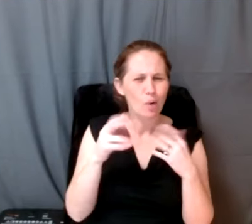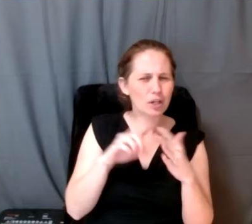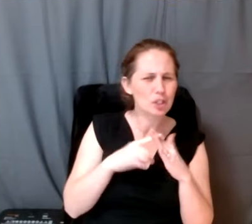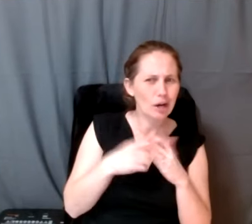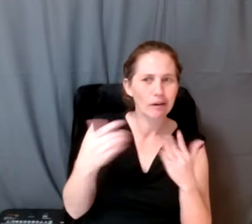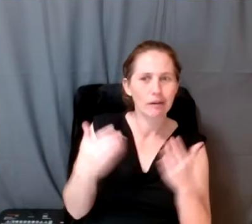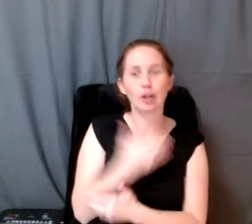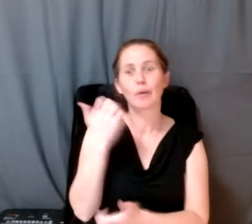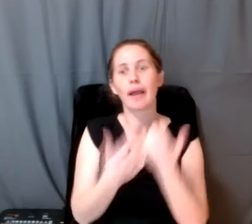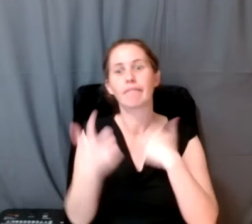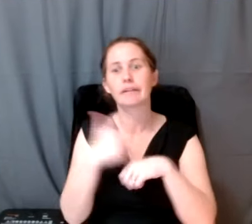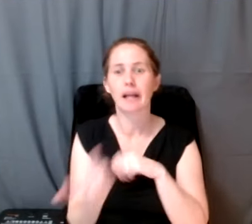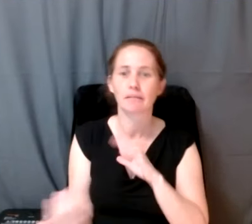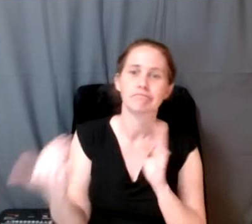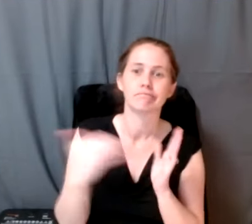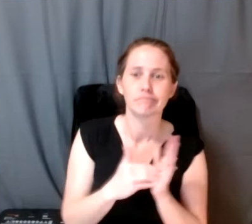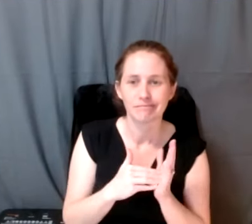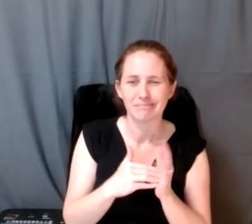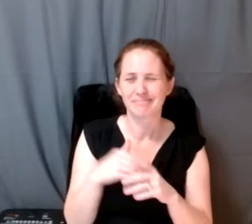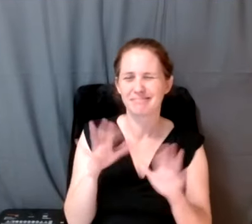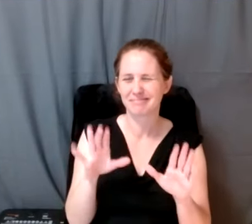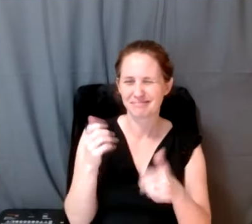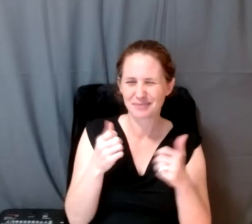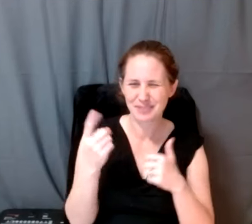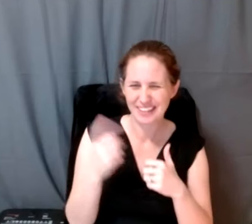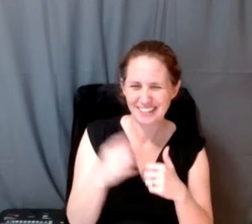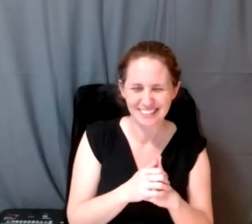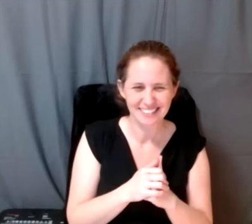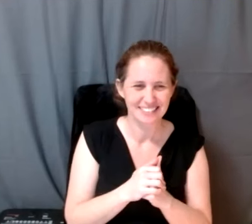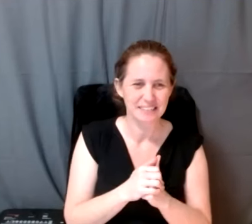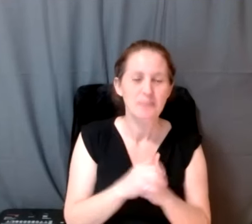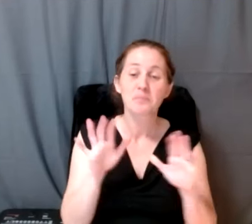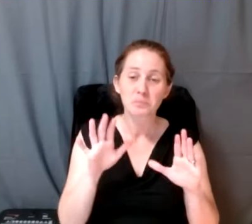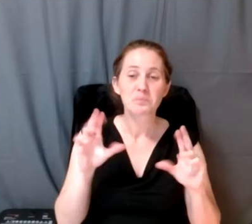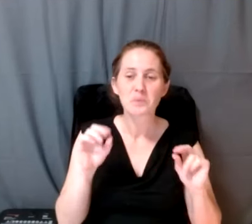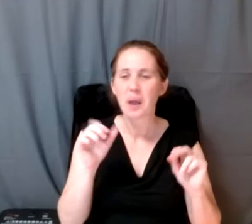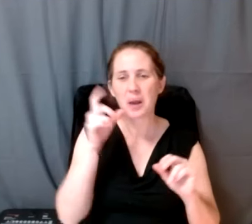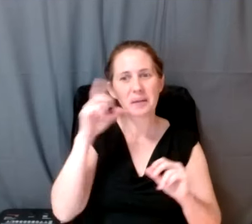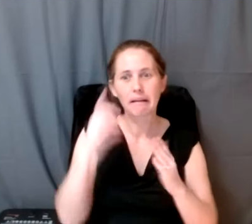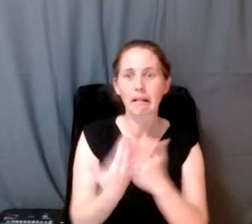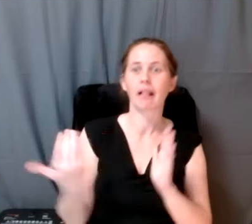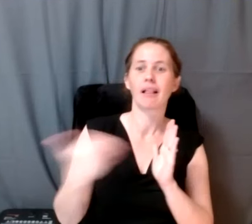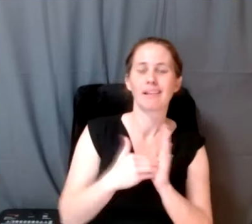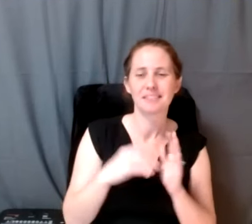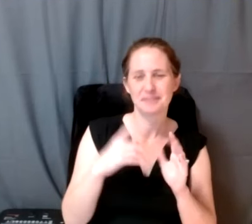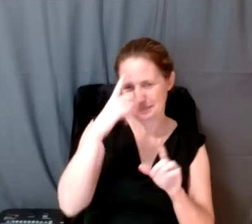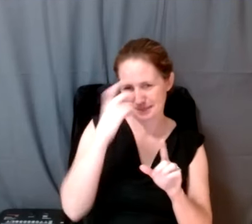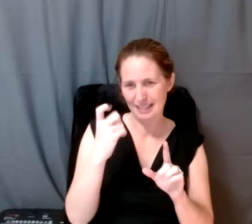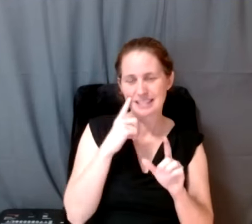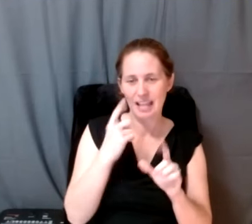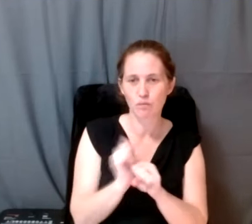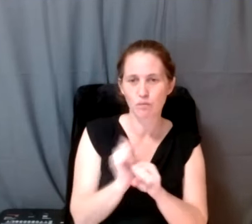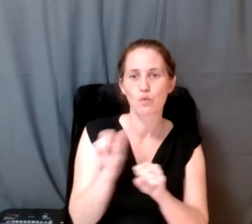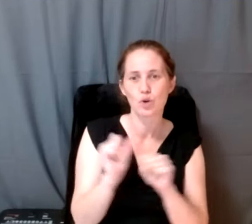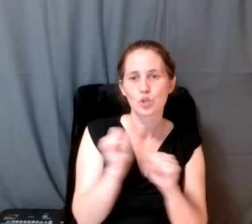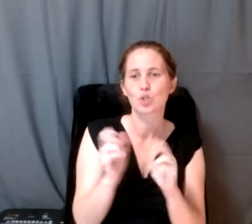fresh with every single notice that they received? No, I don't think they're starting fresh at this point because they've put so much